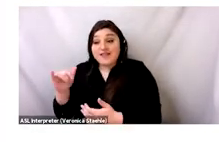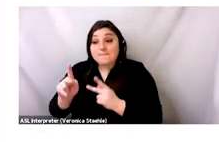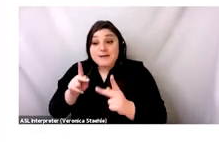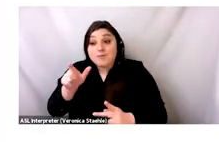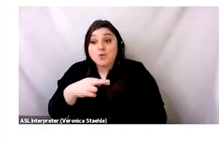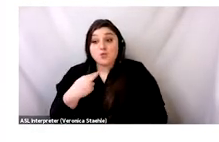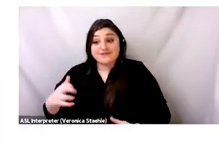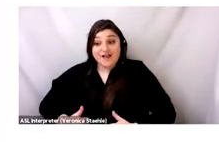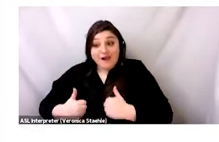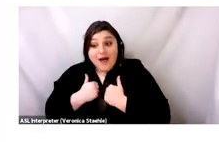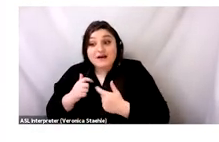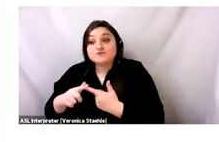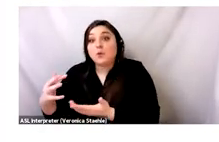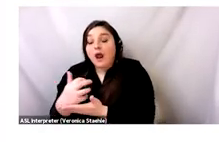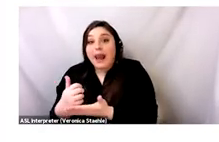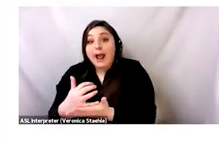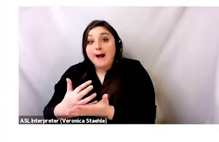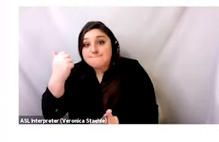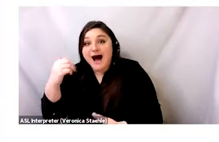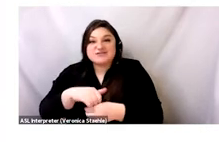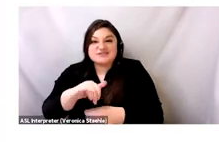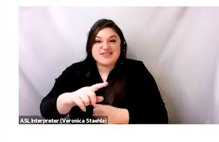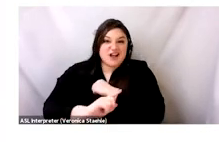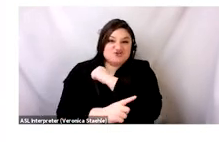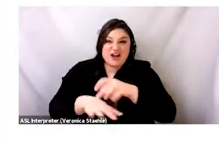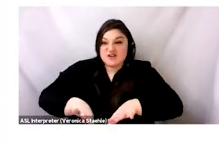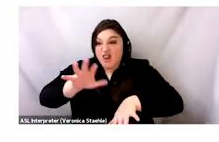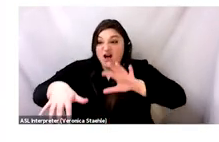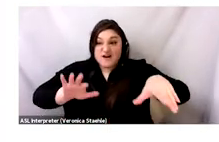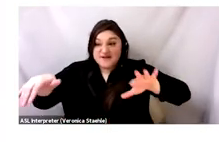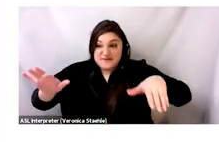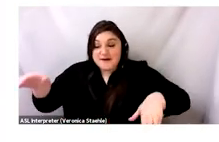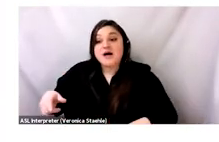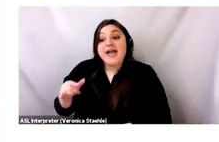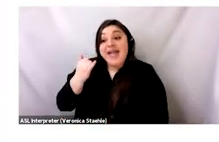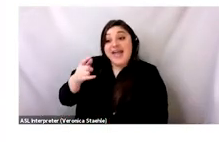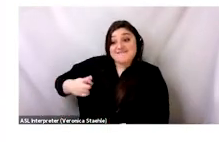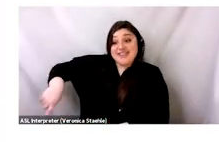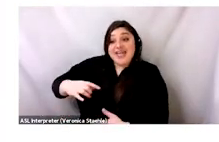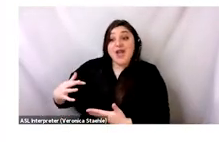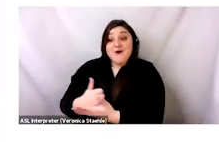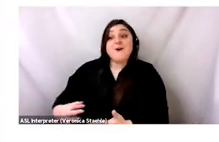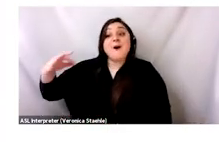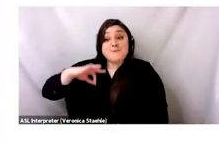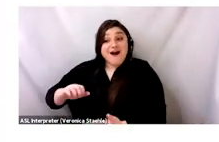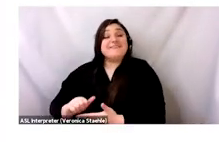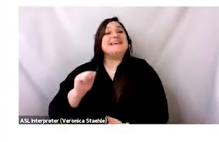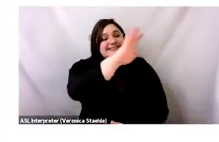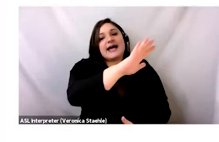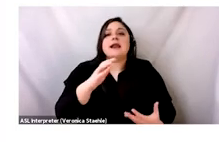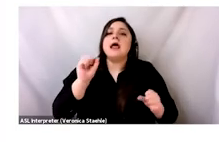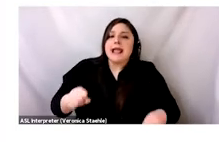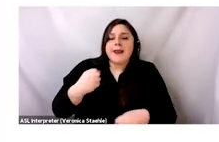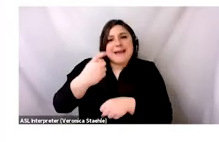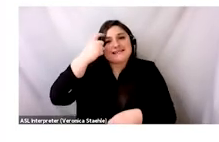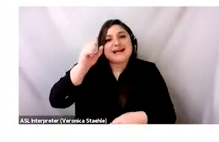global north. If we're exporting plastic bottles and turning it into recycled PET there. If these bottles are going to be recycled, it would make a lot more